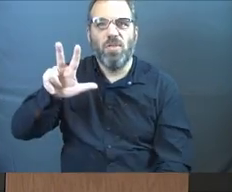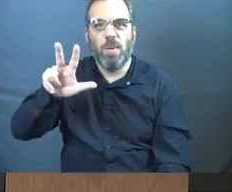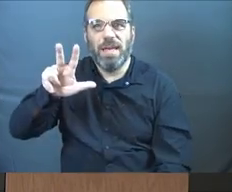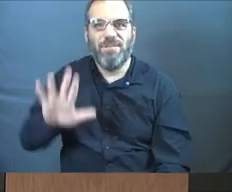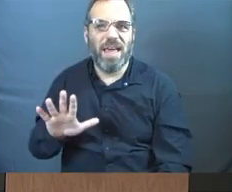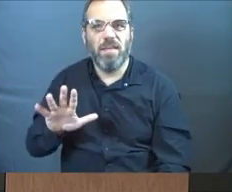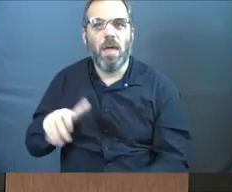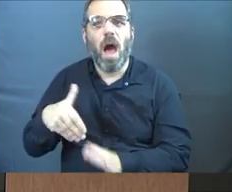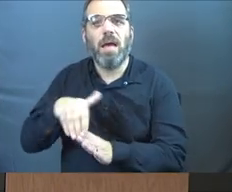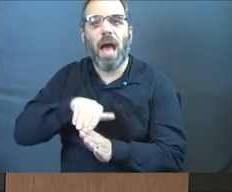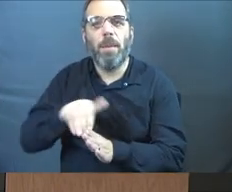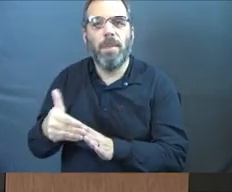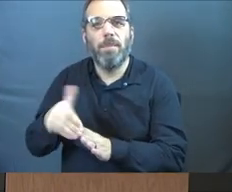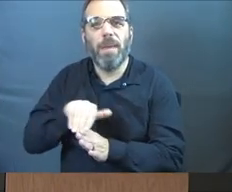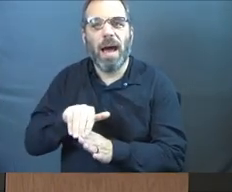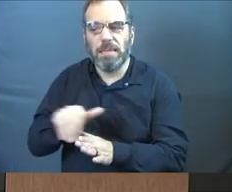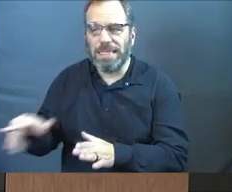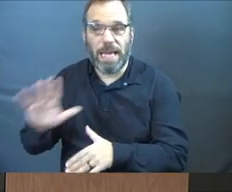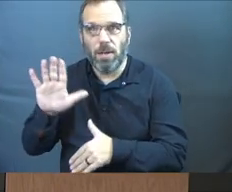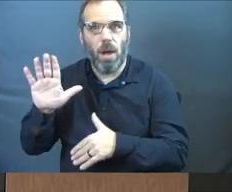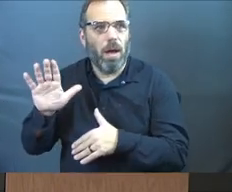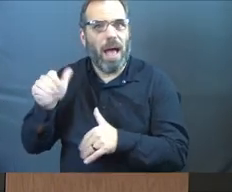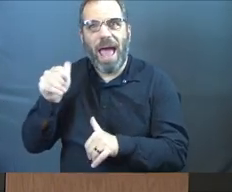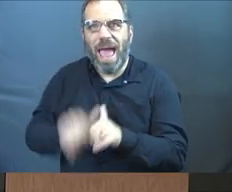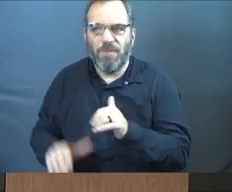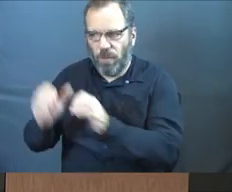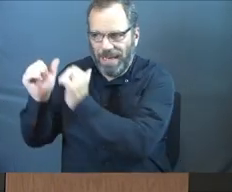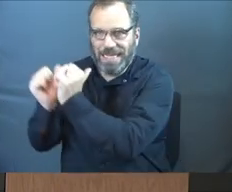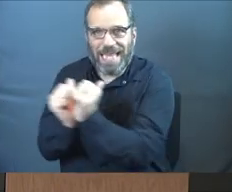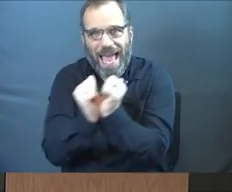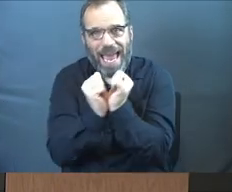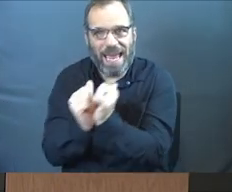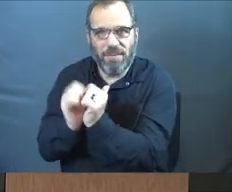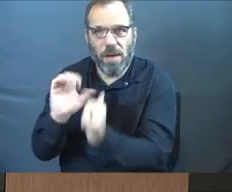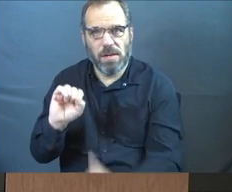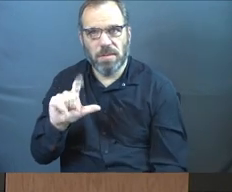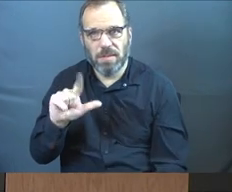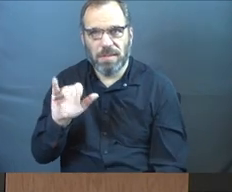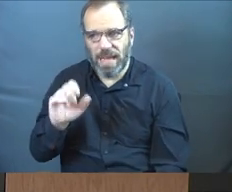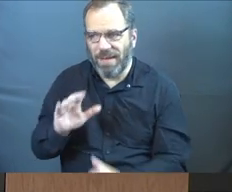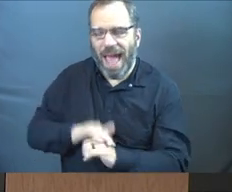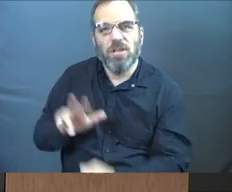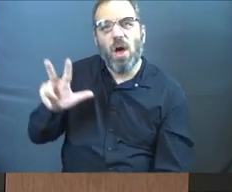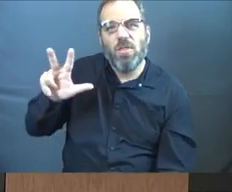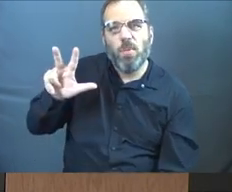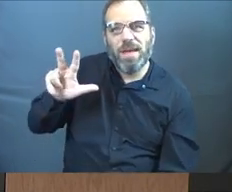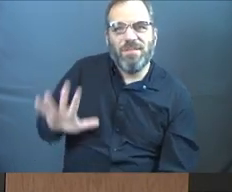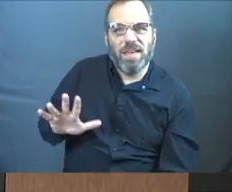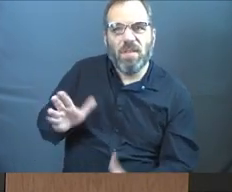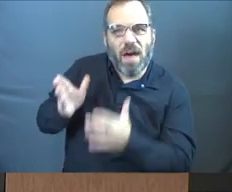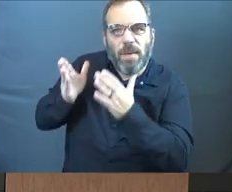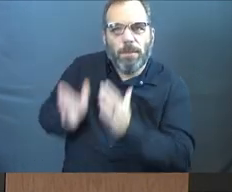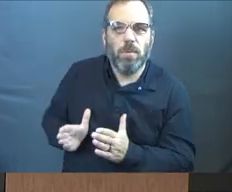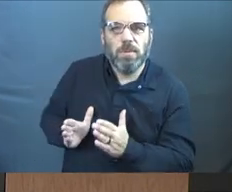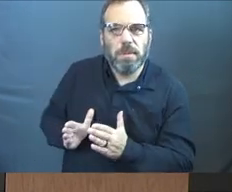compromise. And they said, every slave counts as three-fifths of a person.